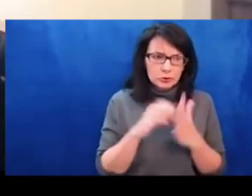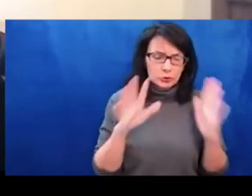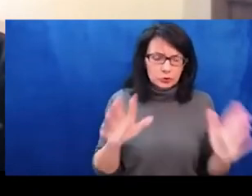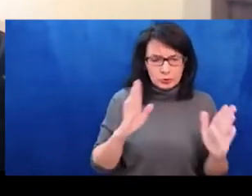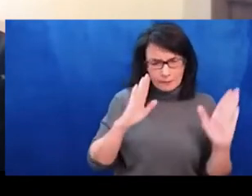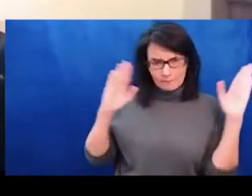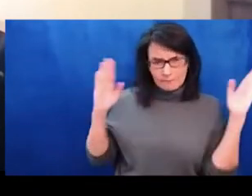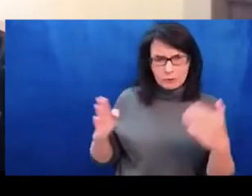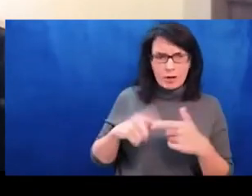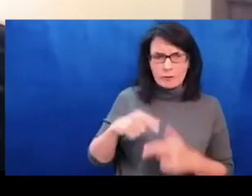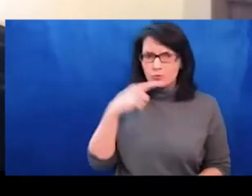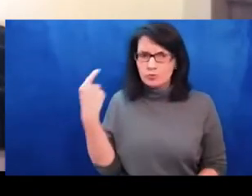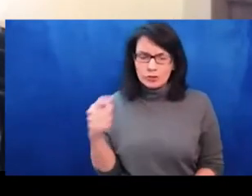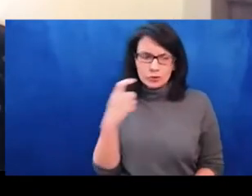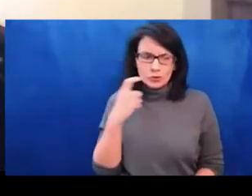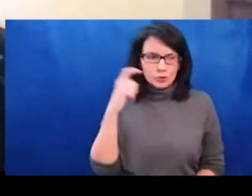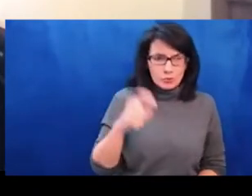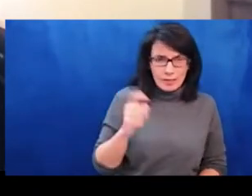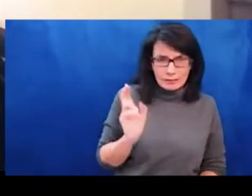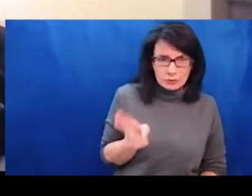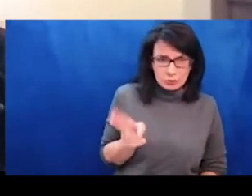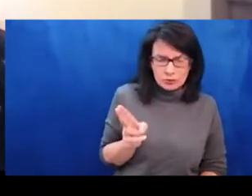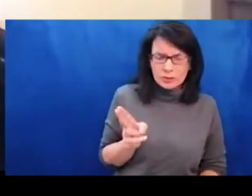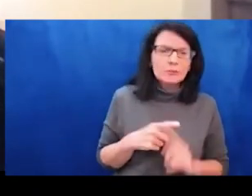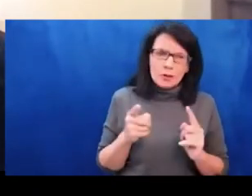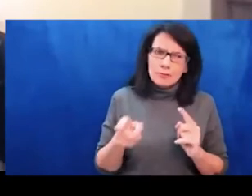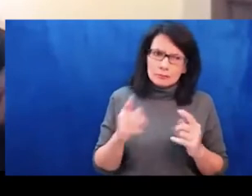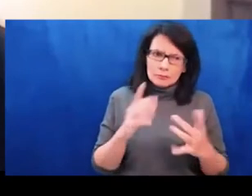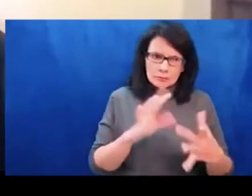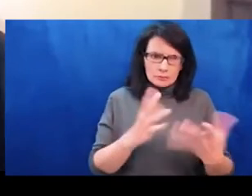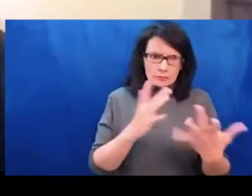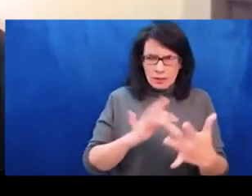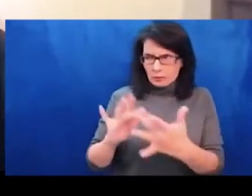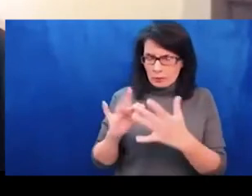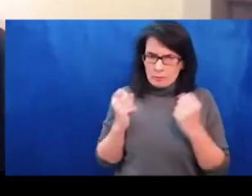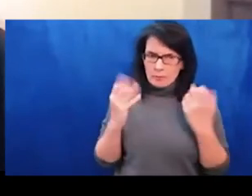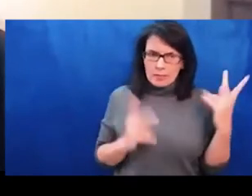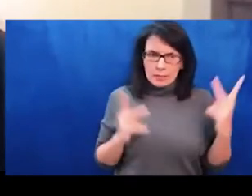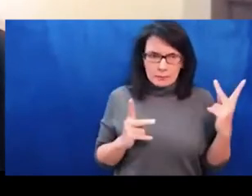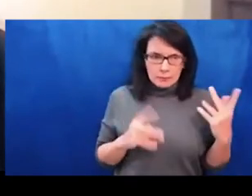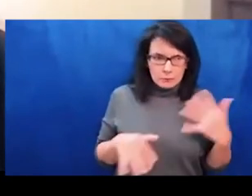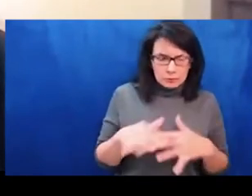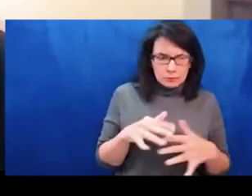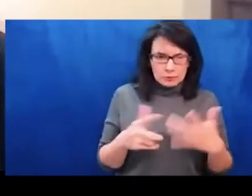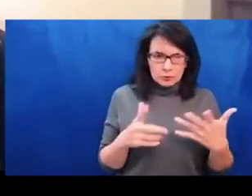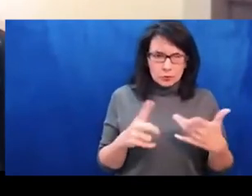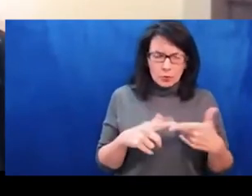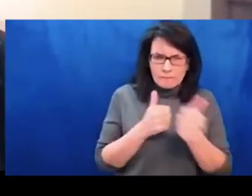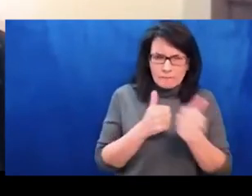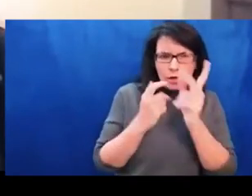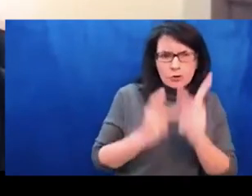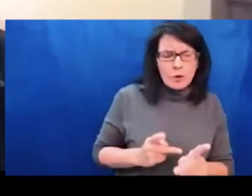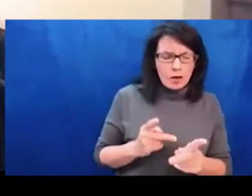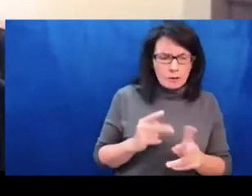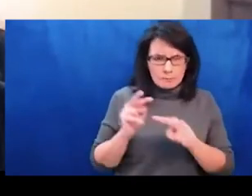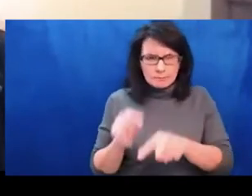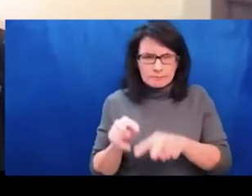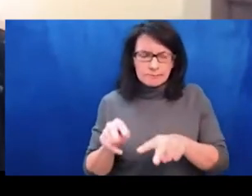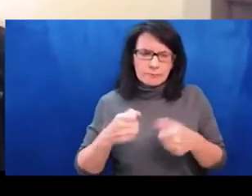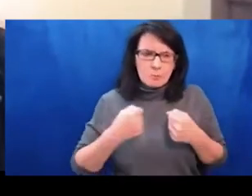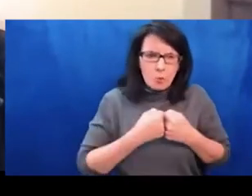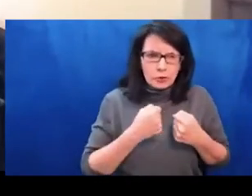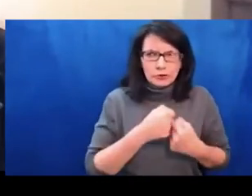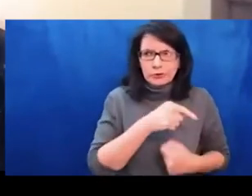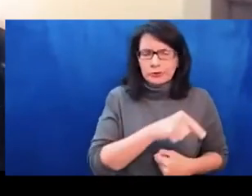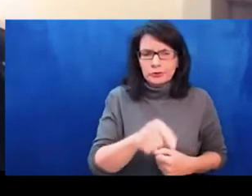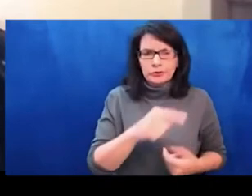has connections. I've seen mostly social media, but they're connected to mutual aid organizations and people. if people are looking to give or